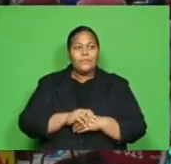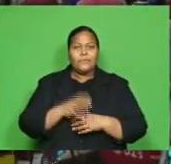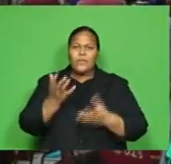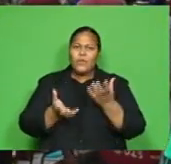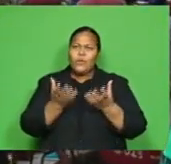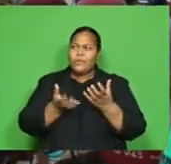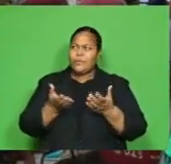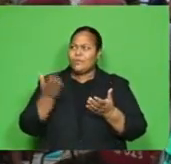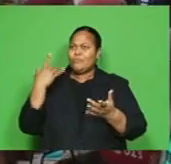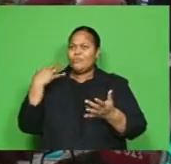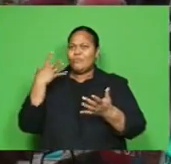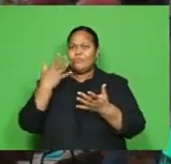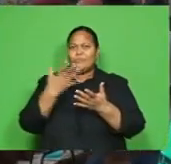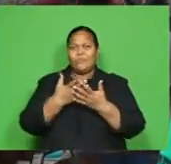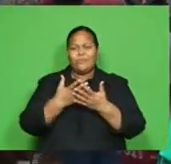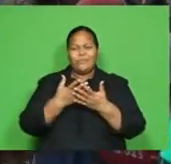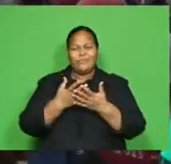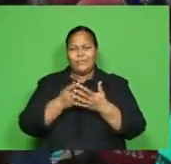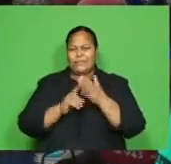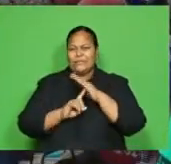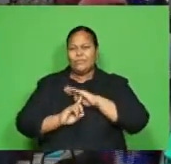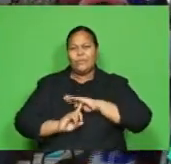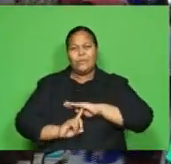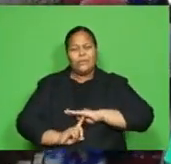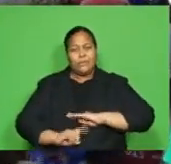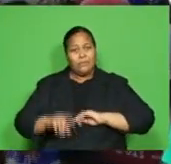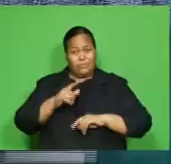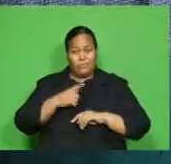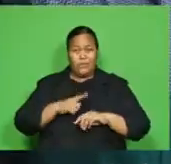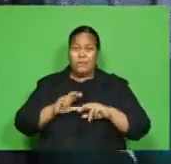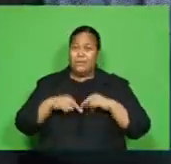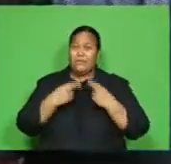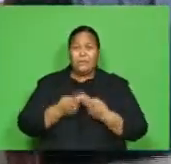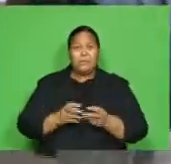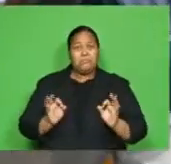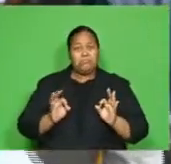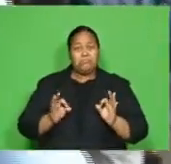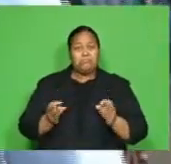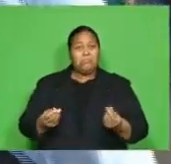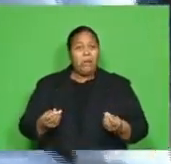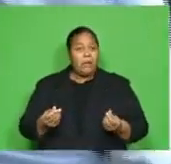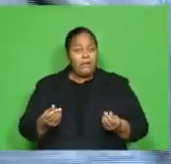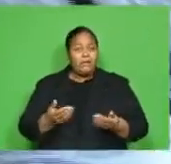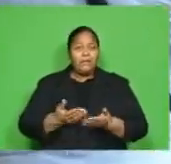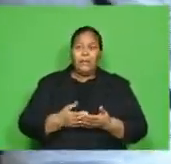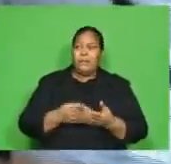we are in big depression because the families were in big depression, no money, nothing at all to move.